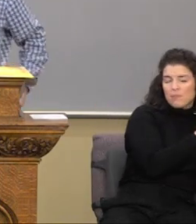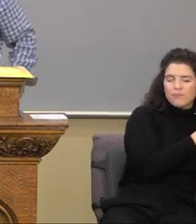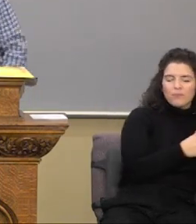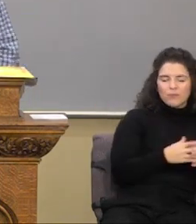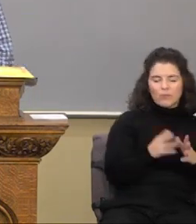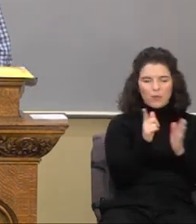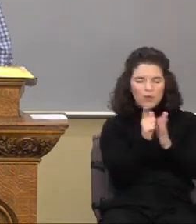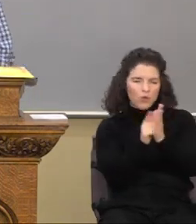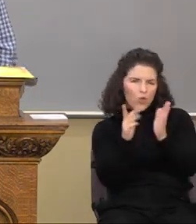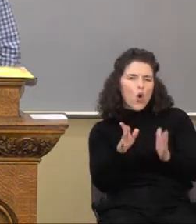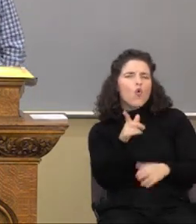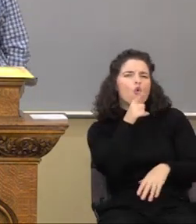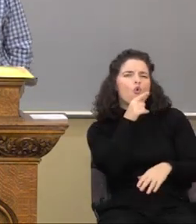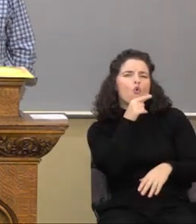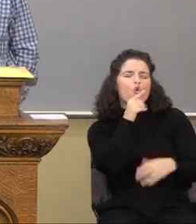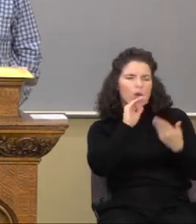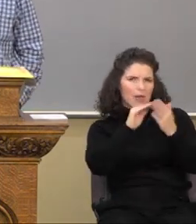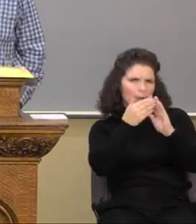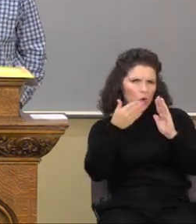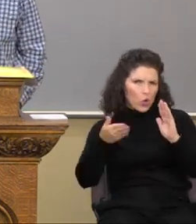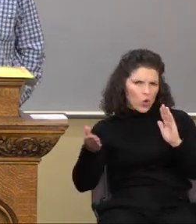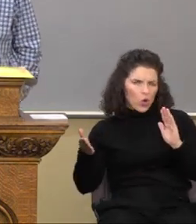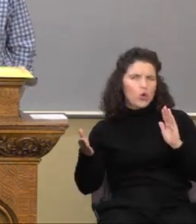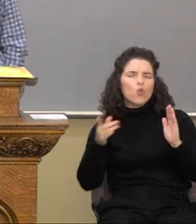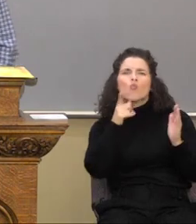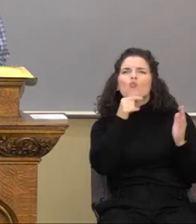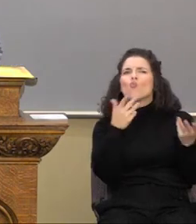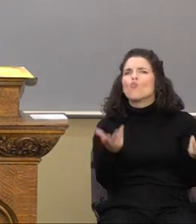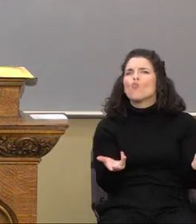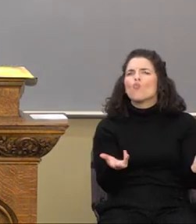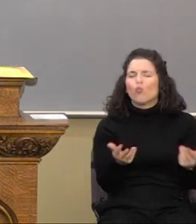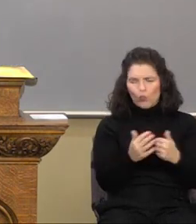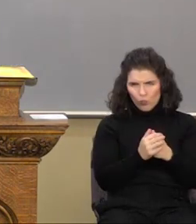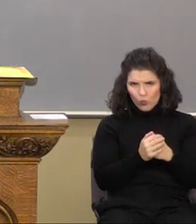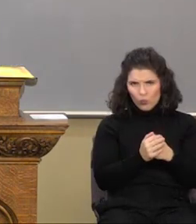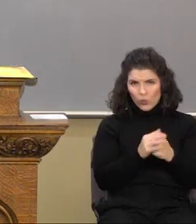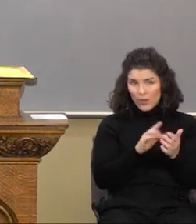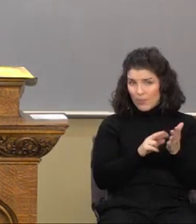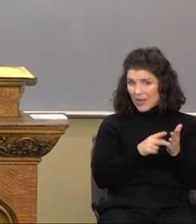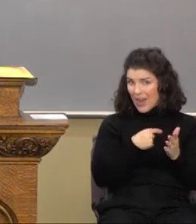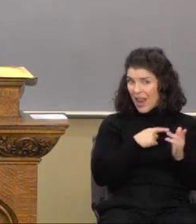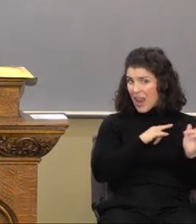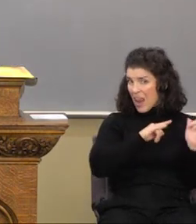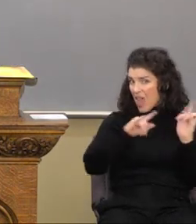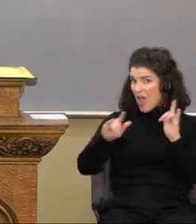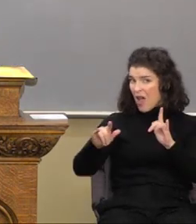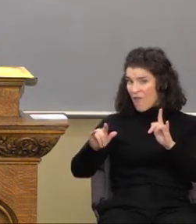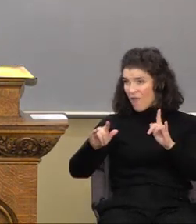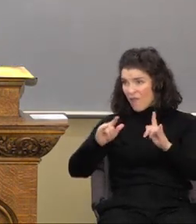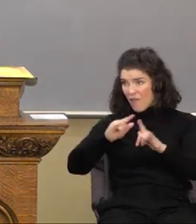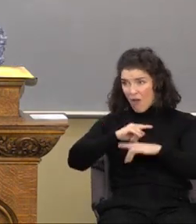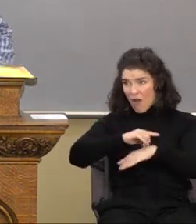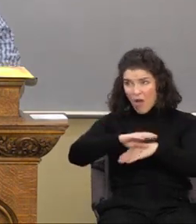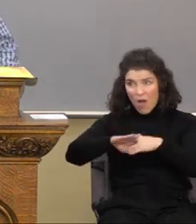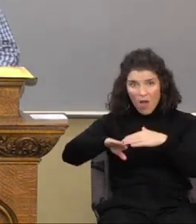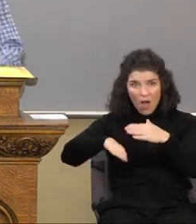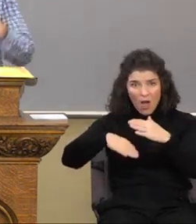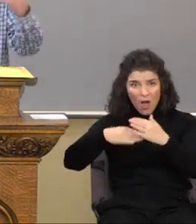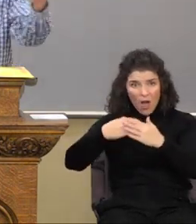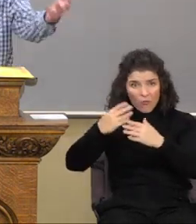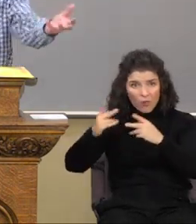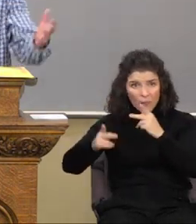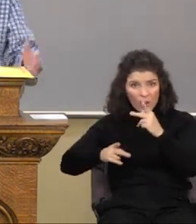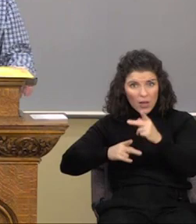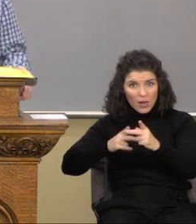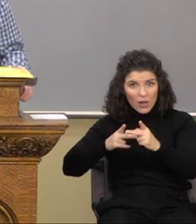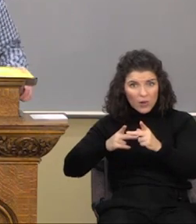Well, who is a neighbor? Does that mean I'm supposed to love everybody? Am I